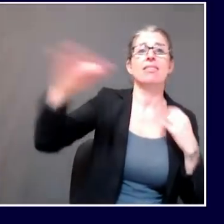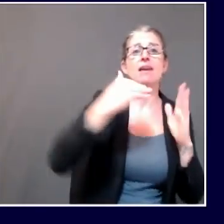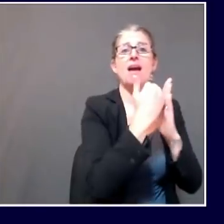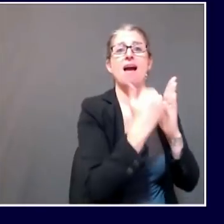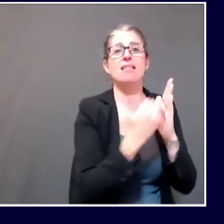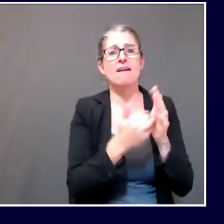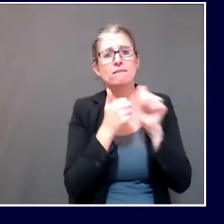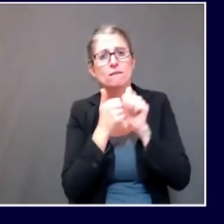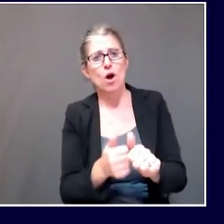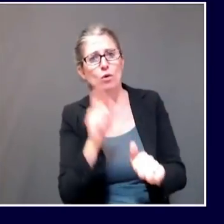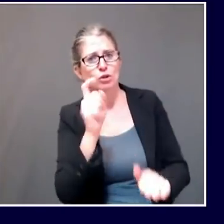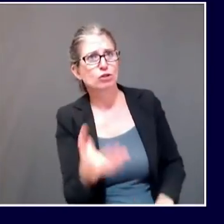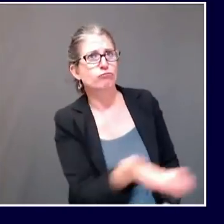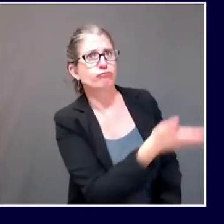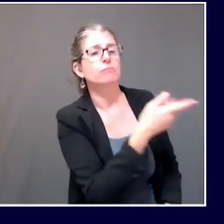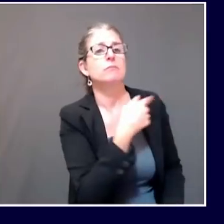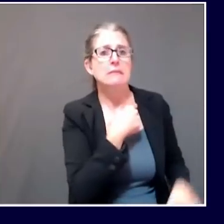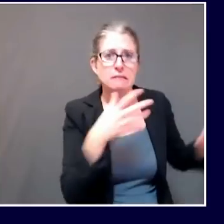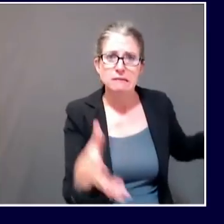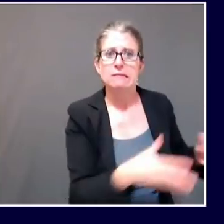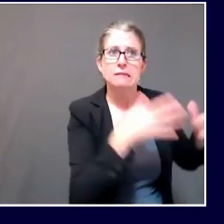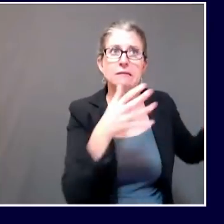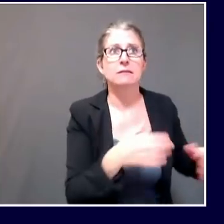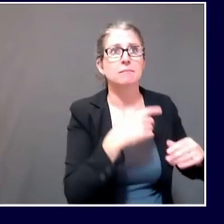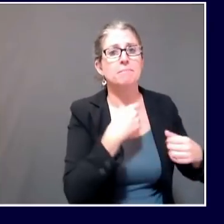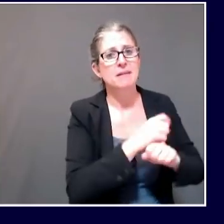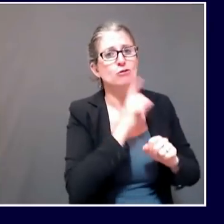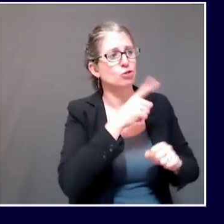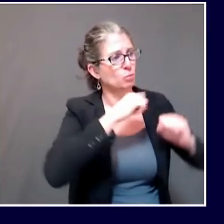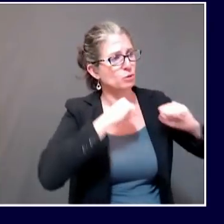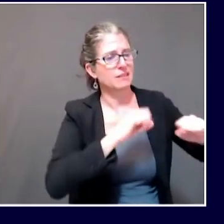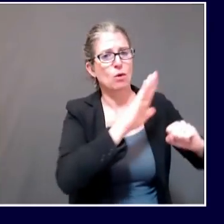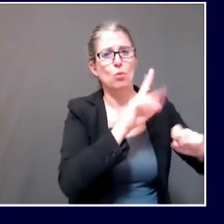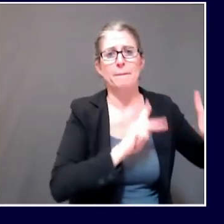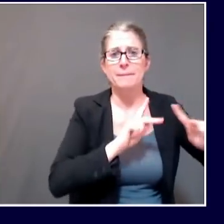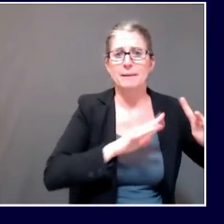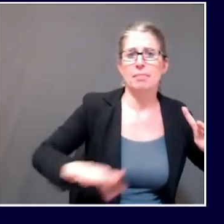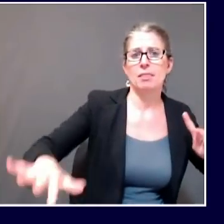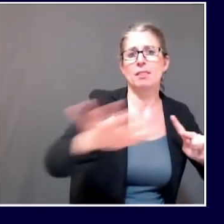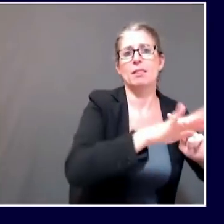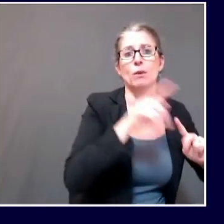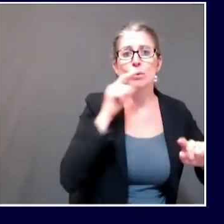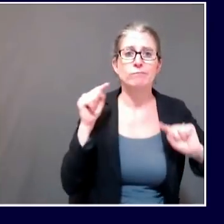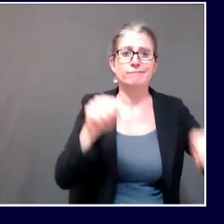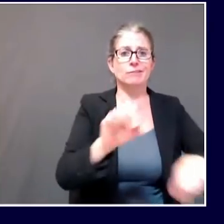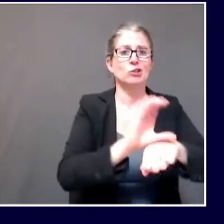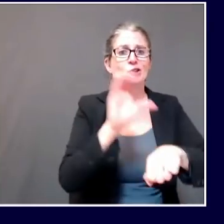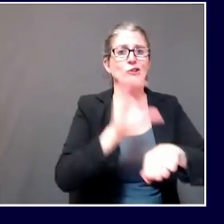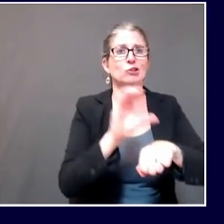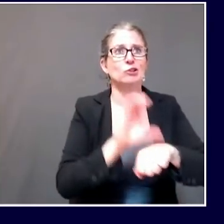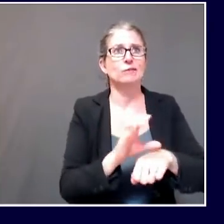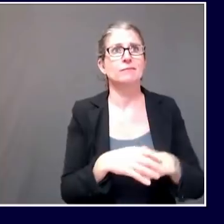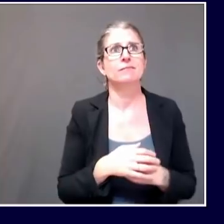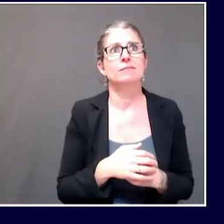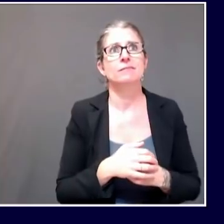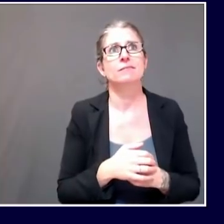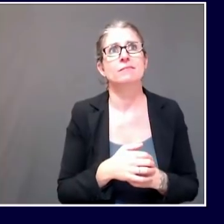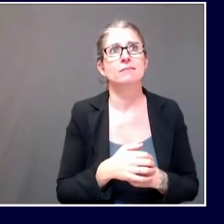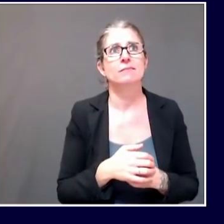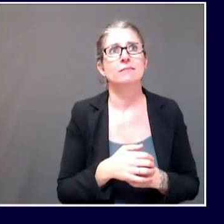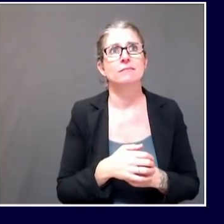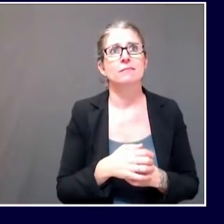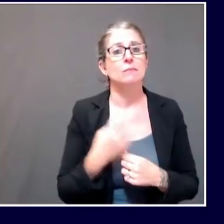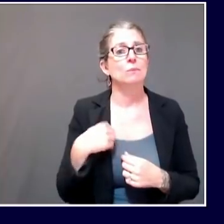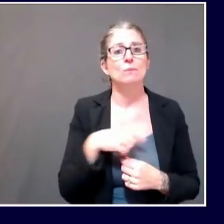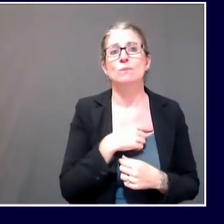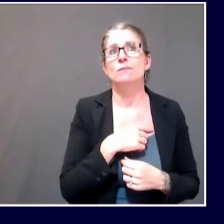congregants and parishioners safe. I'm not sure, you we, we, we, we, we check in with members